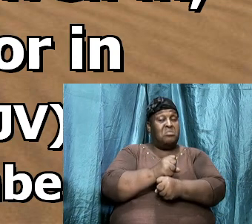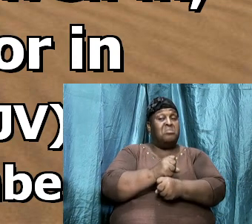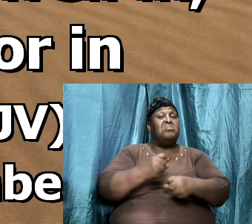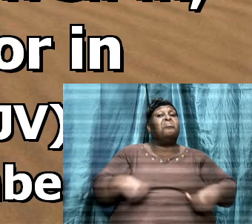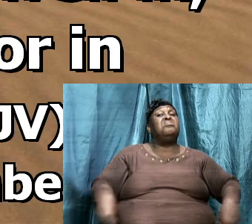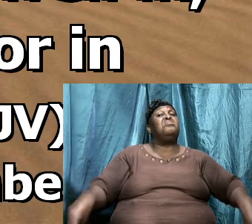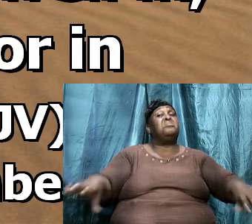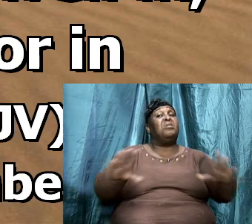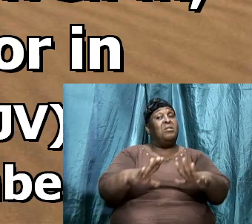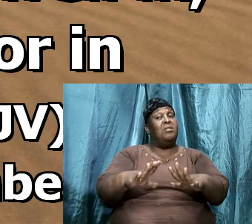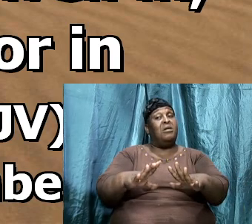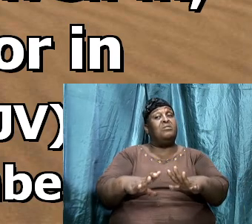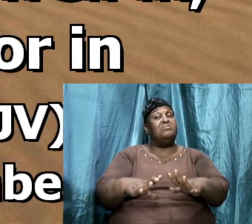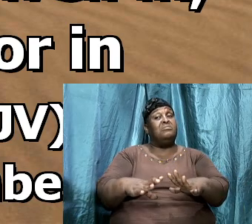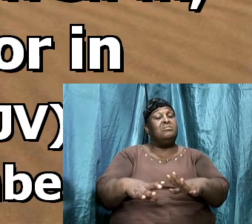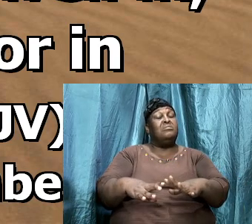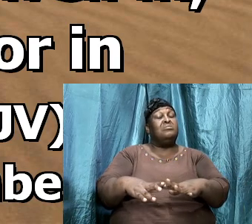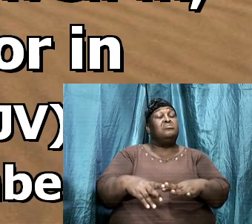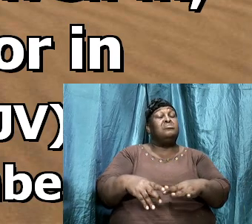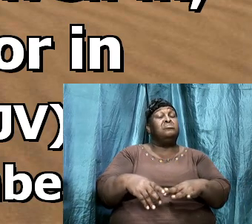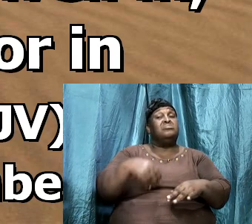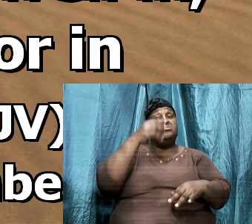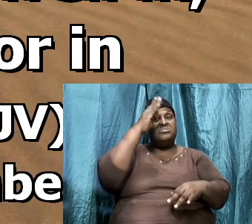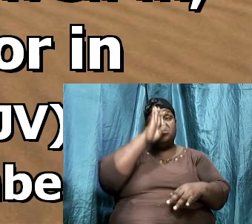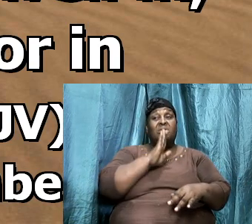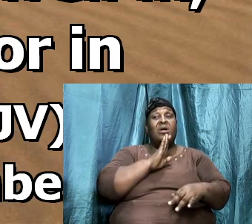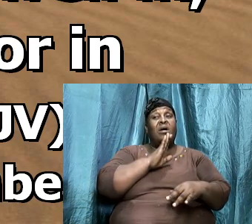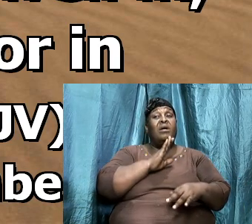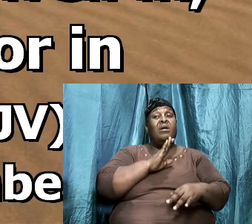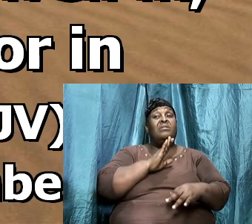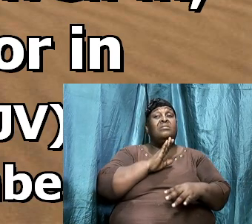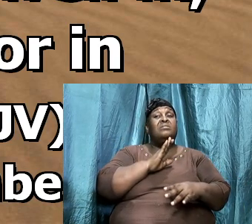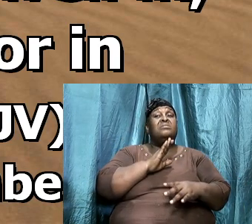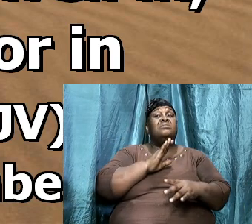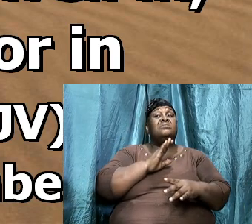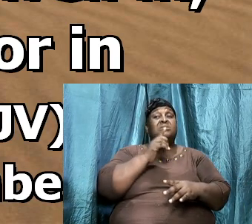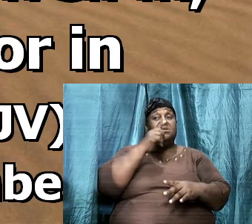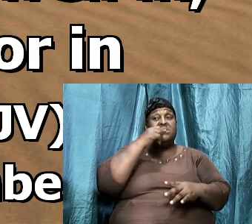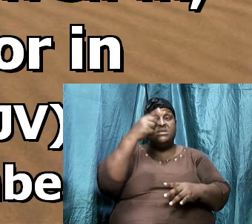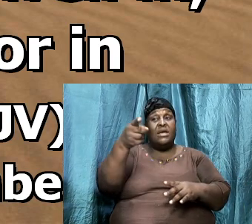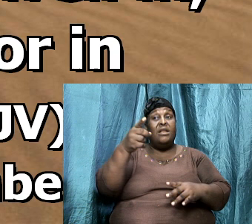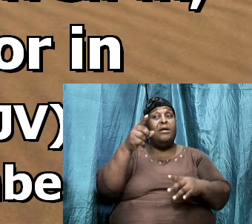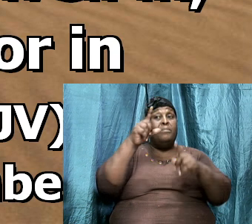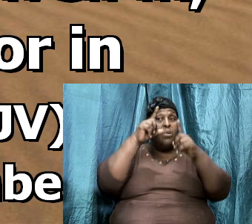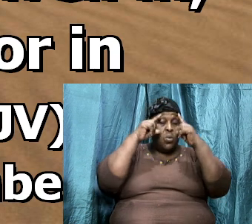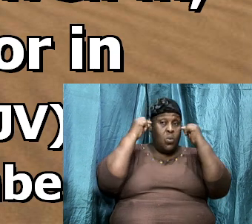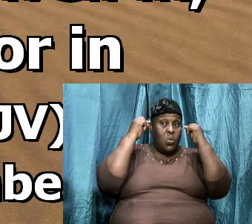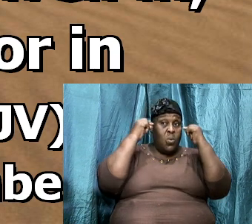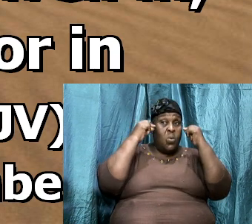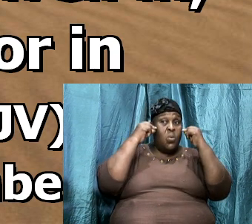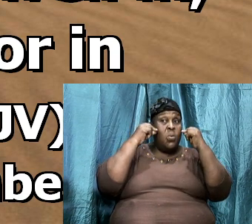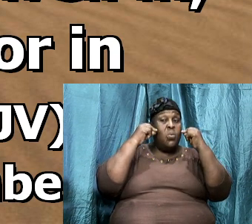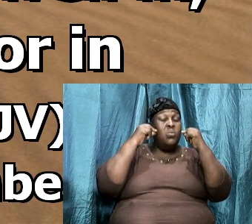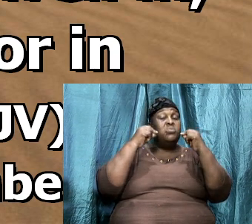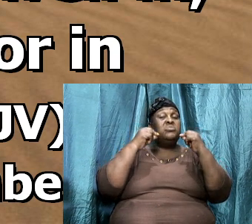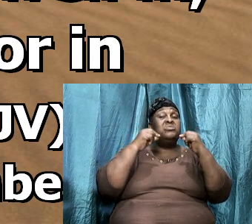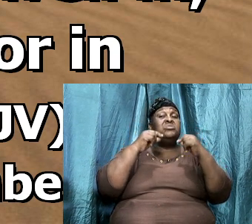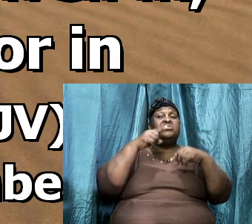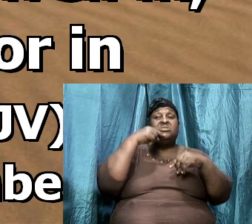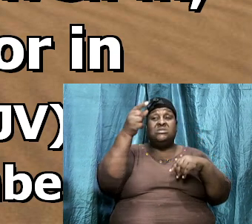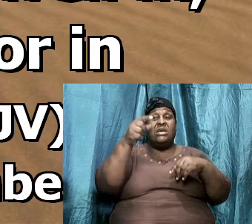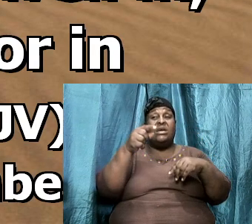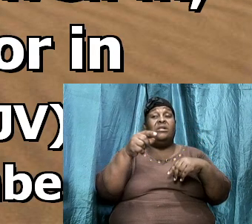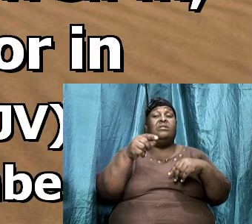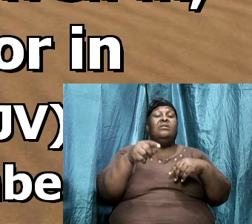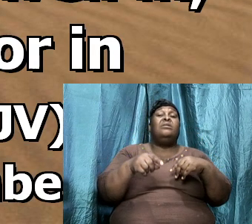So, God instruct him to instruct them by means of strategizing so that